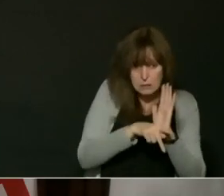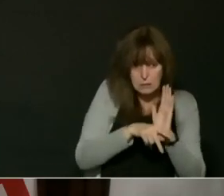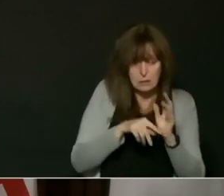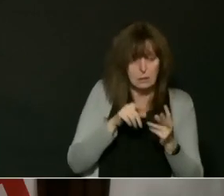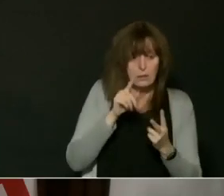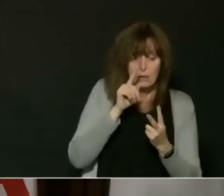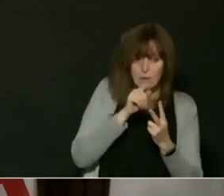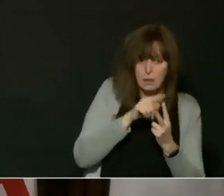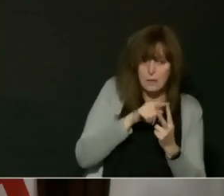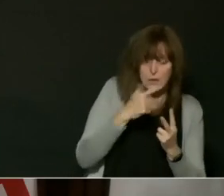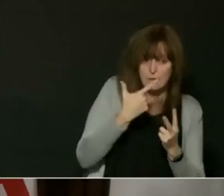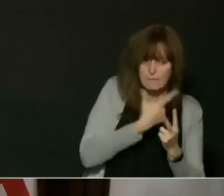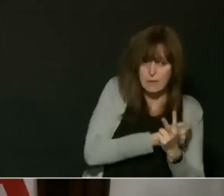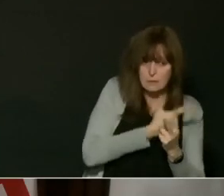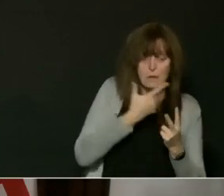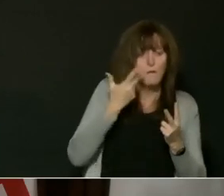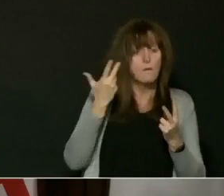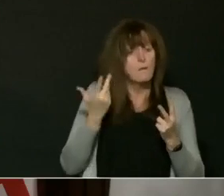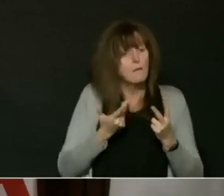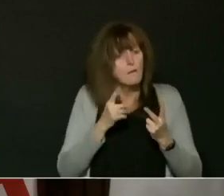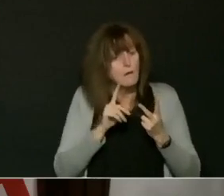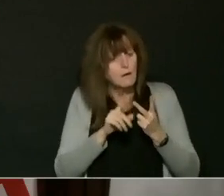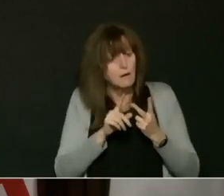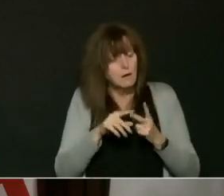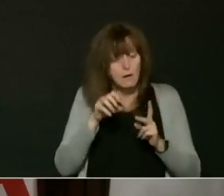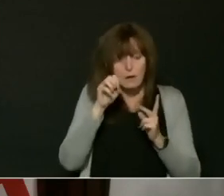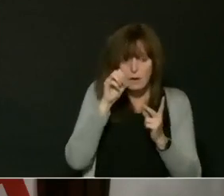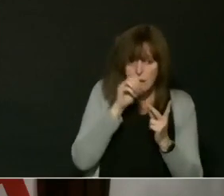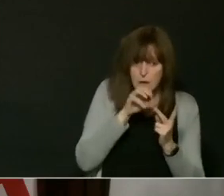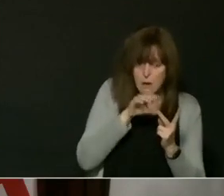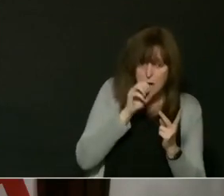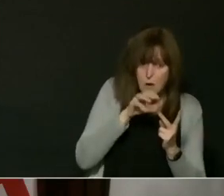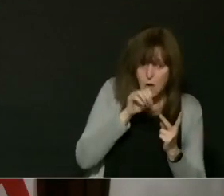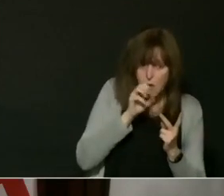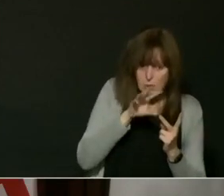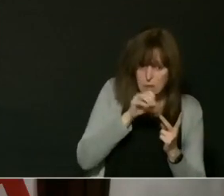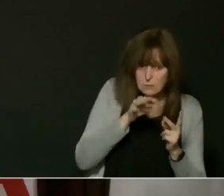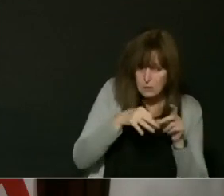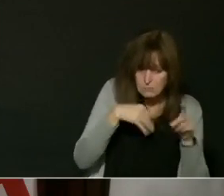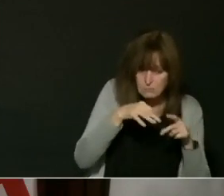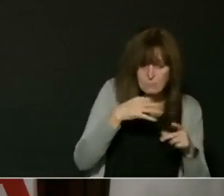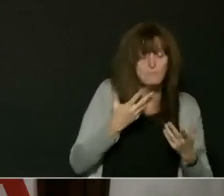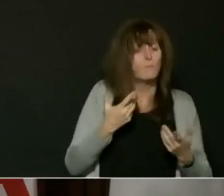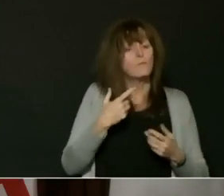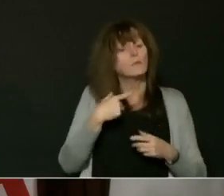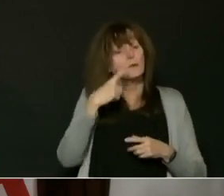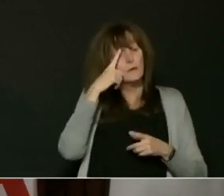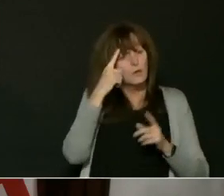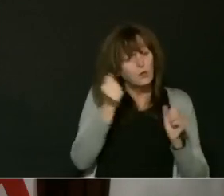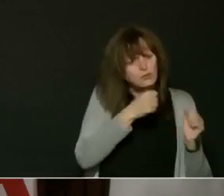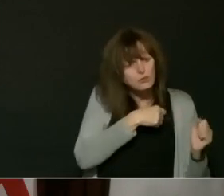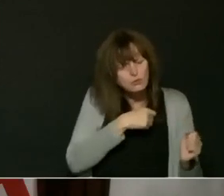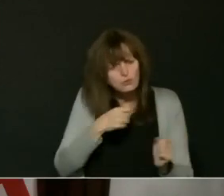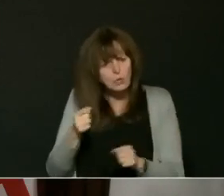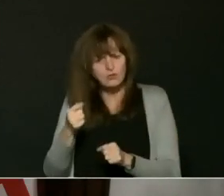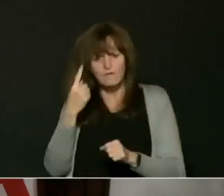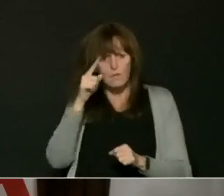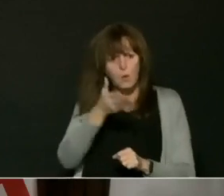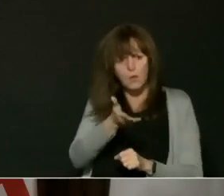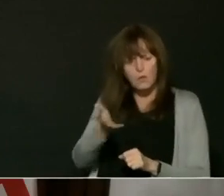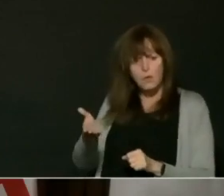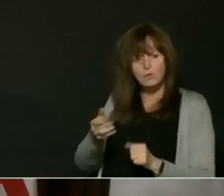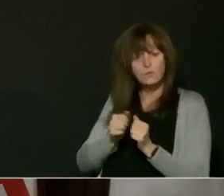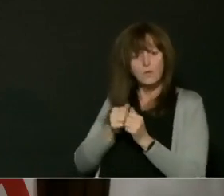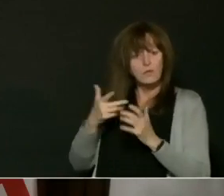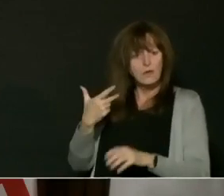or have a testing strategy. So that recommend that mandate to have an immunization policy will it's my intent together